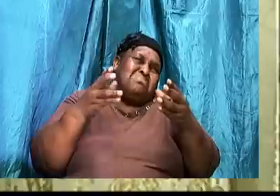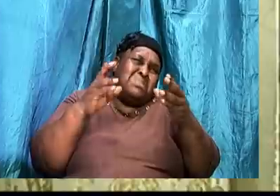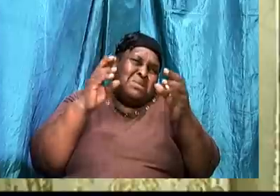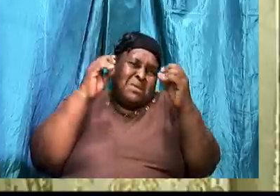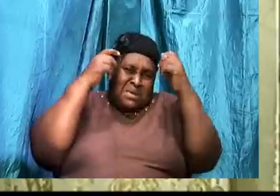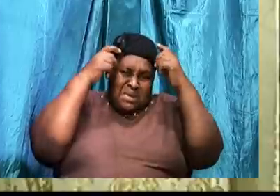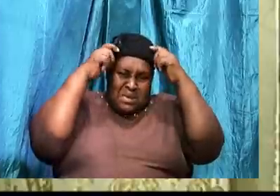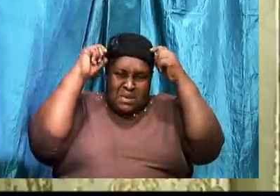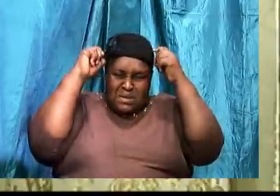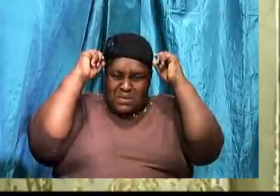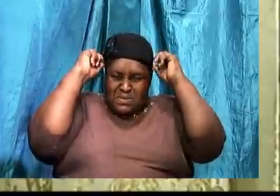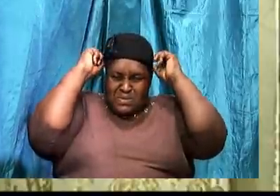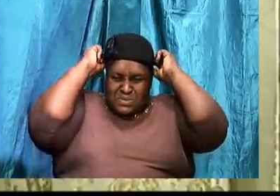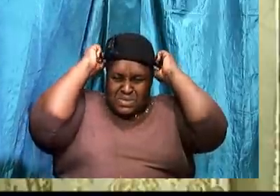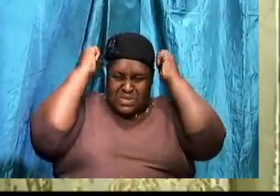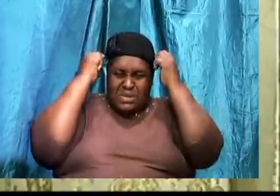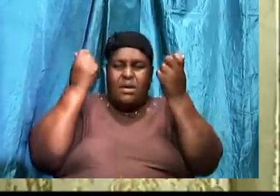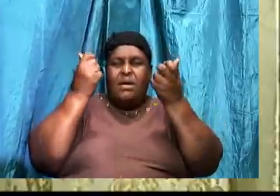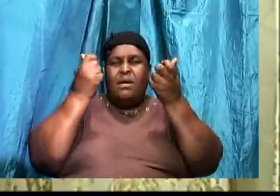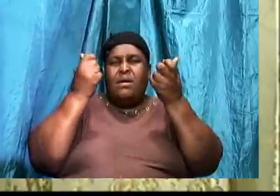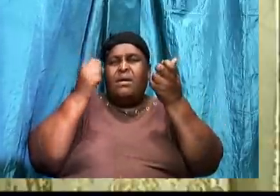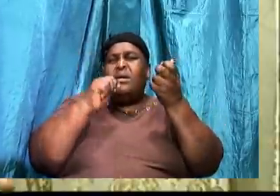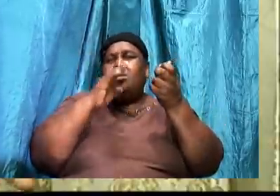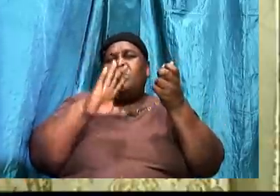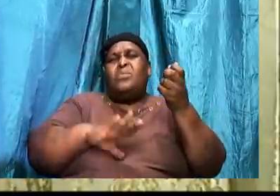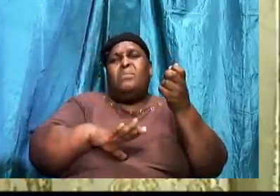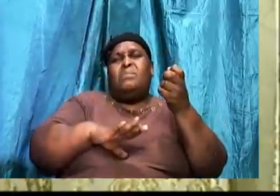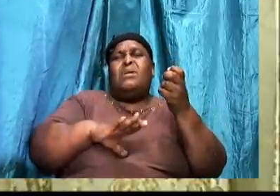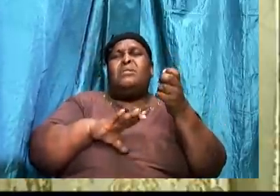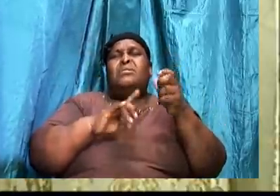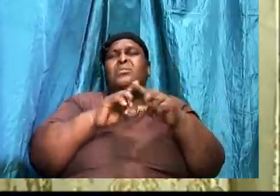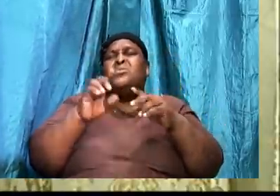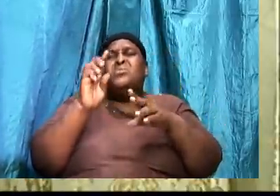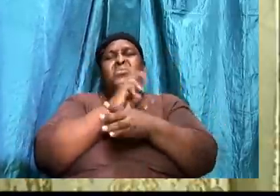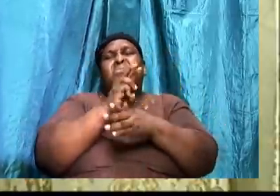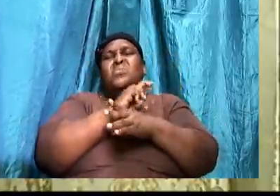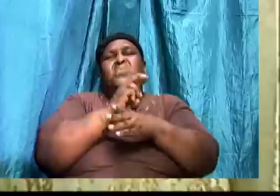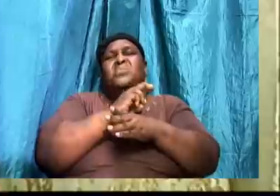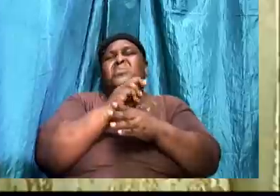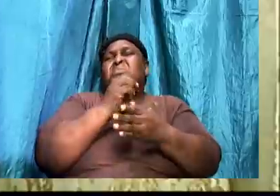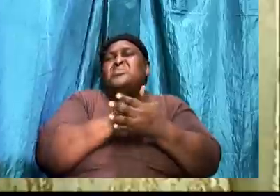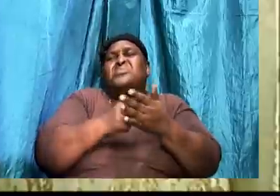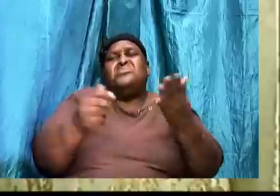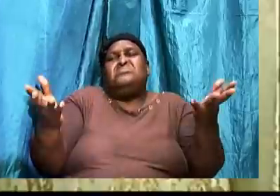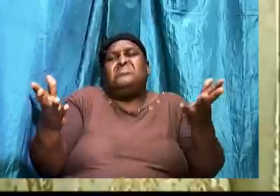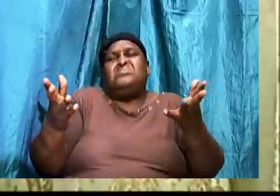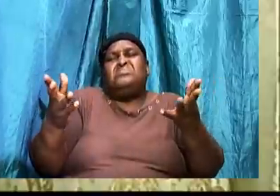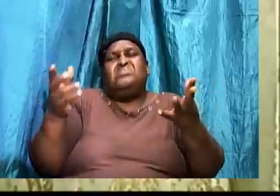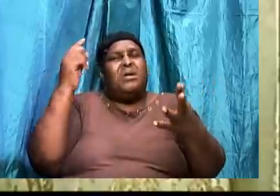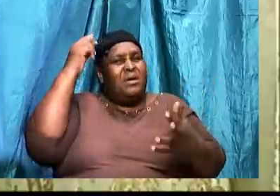Should not wear. A certain type of hats. Just an example.